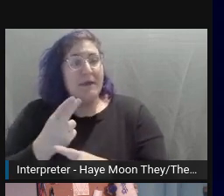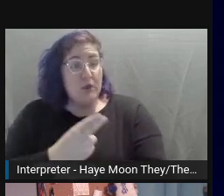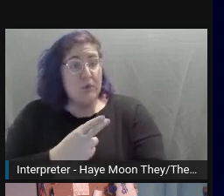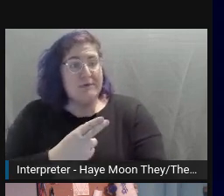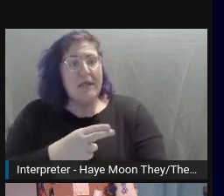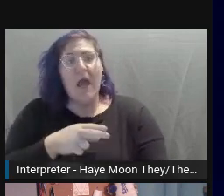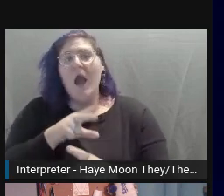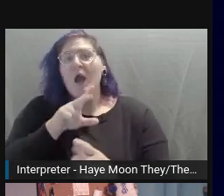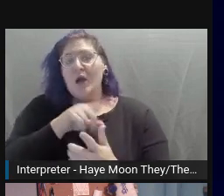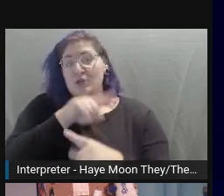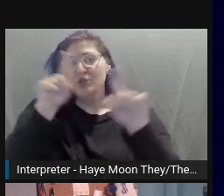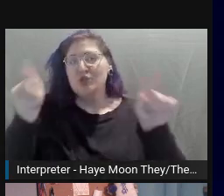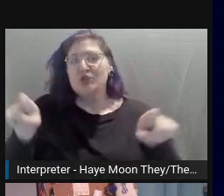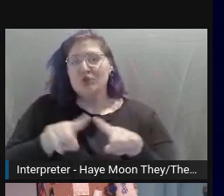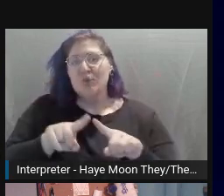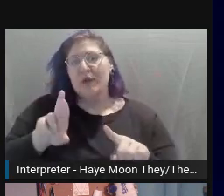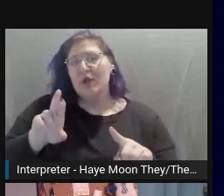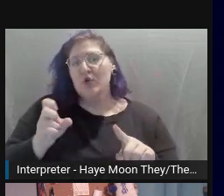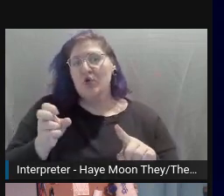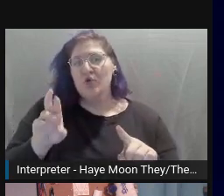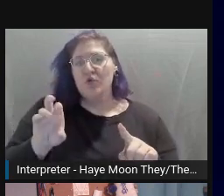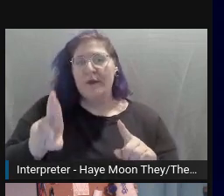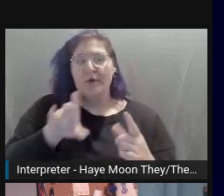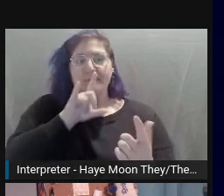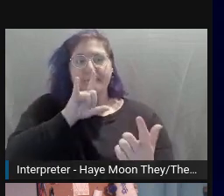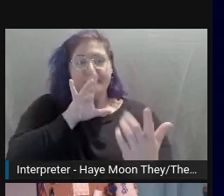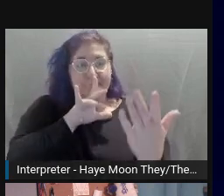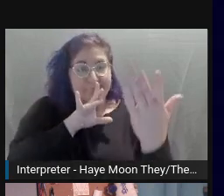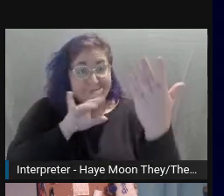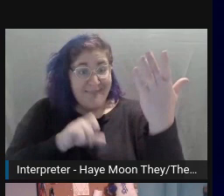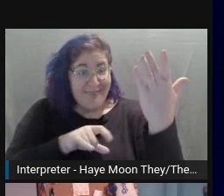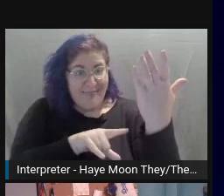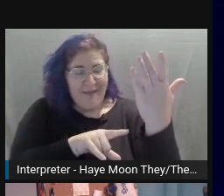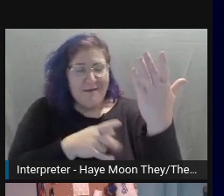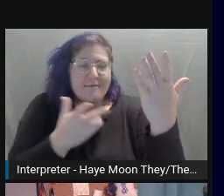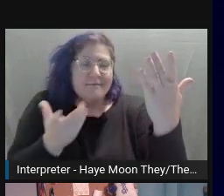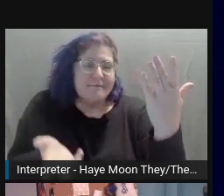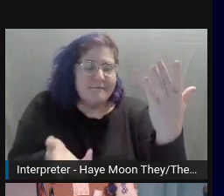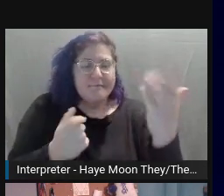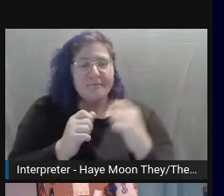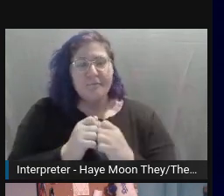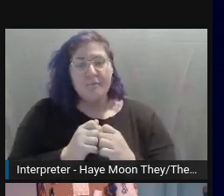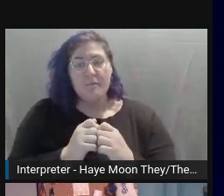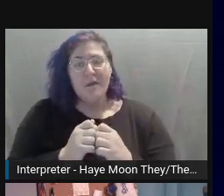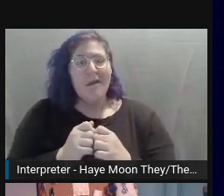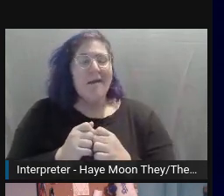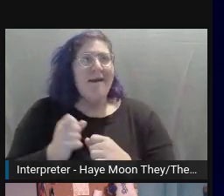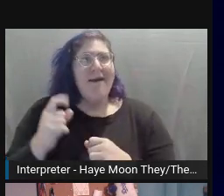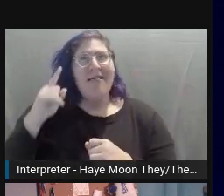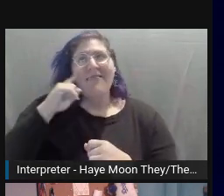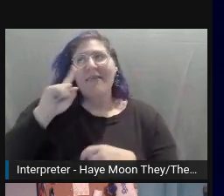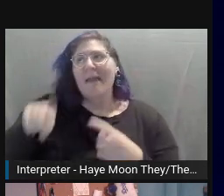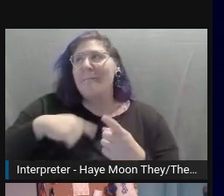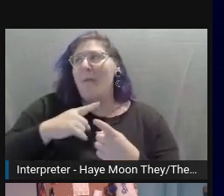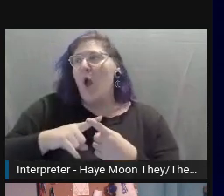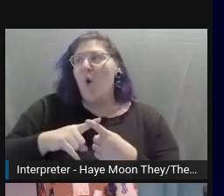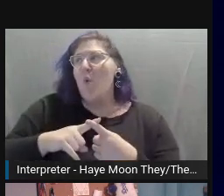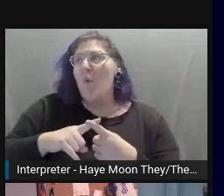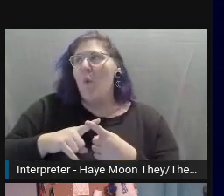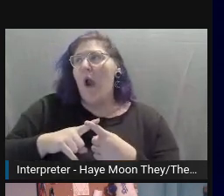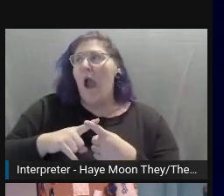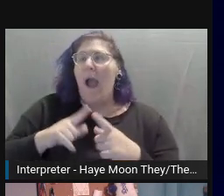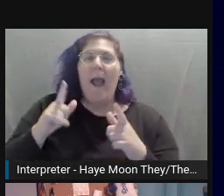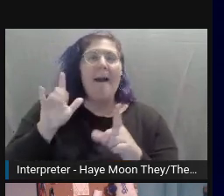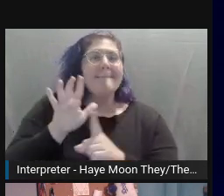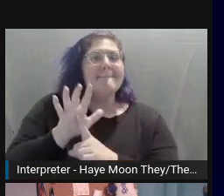Let's talk about a completely hypothetical company with a loyal demographic of absolutely no visually impaired users. Somehow,